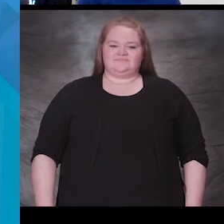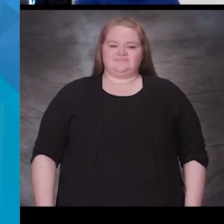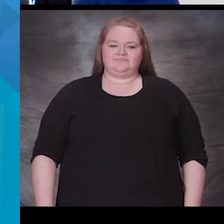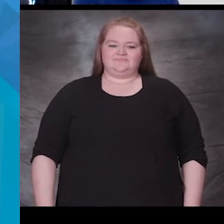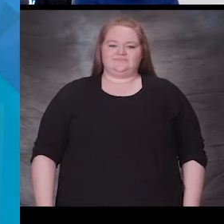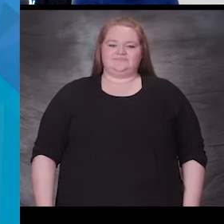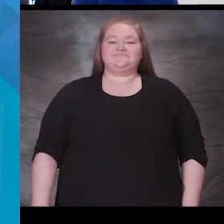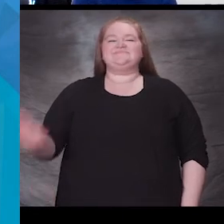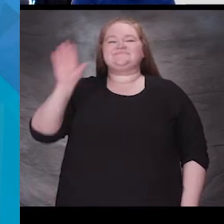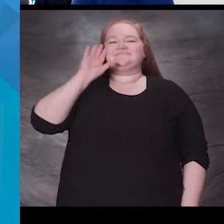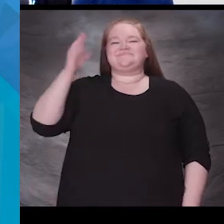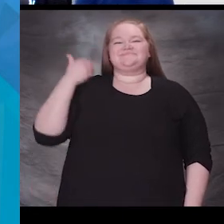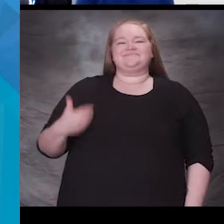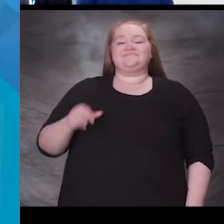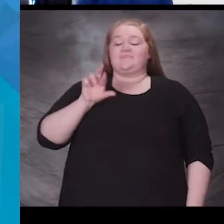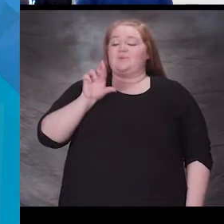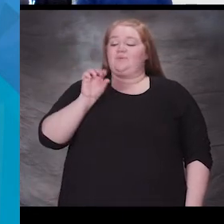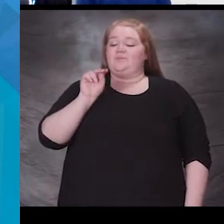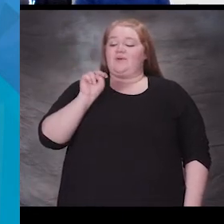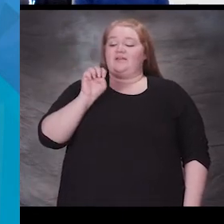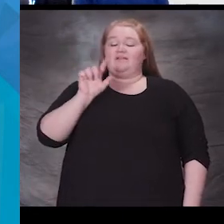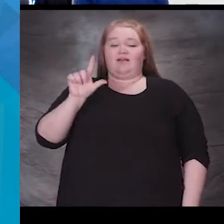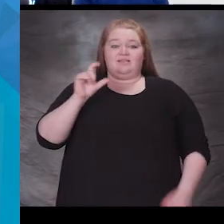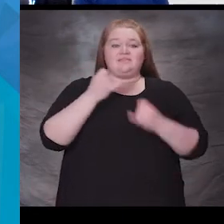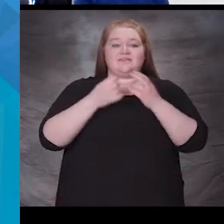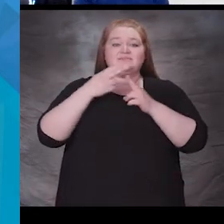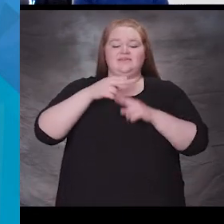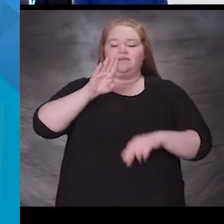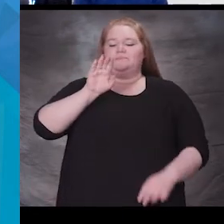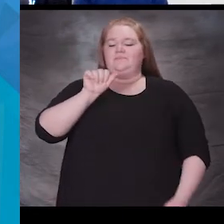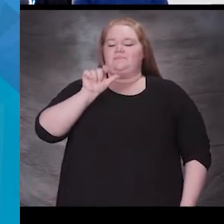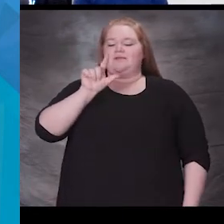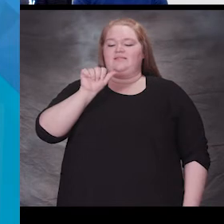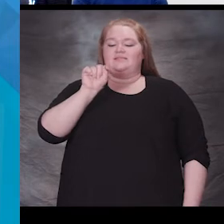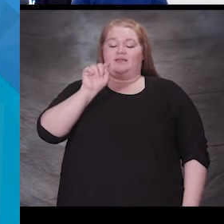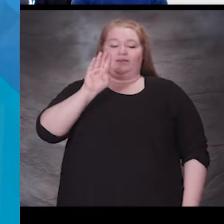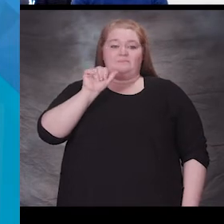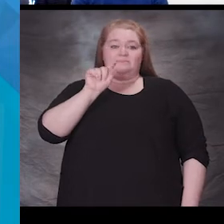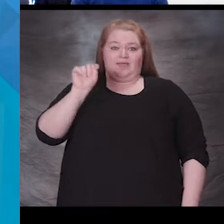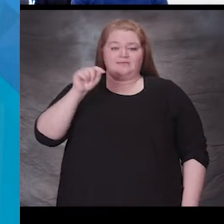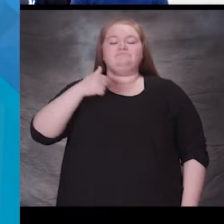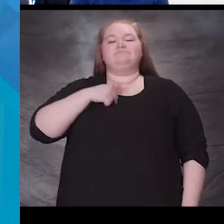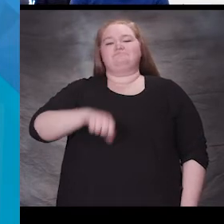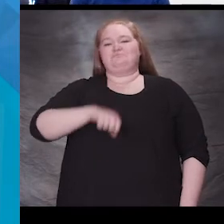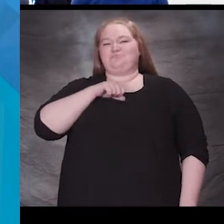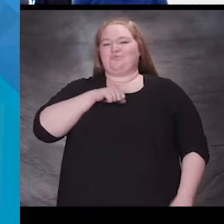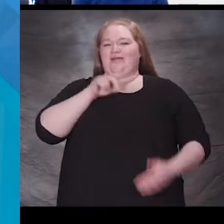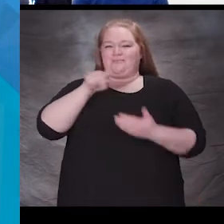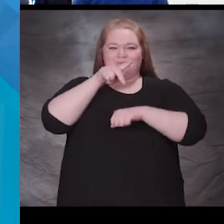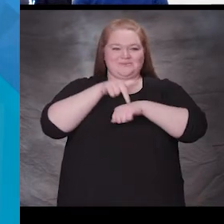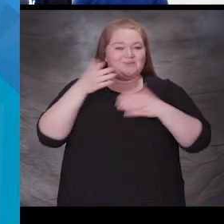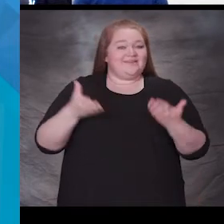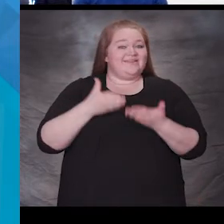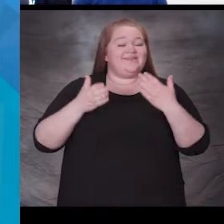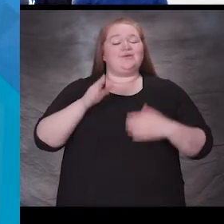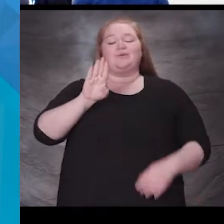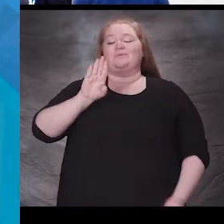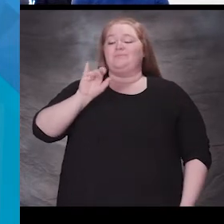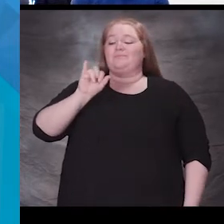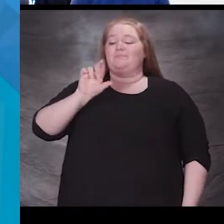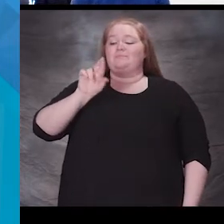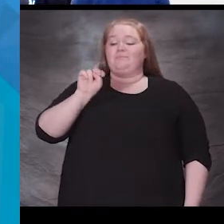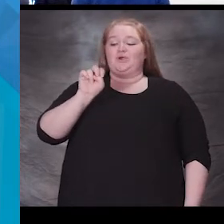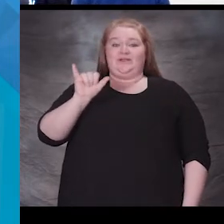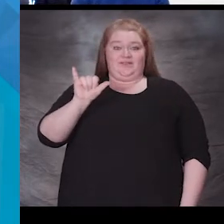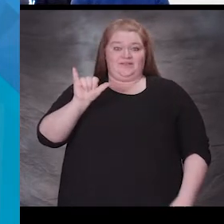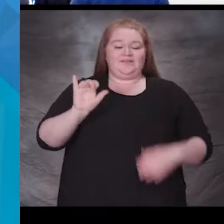Hi, I'm Ronel Balabat, and I am the proud principal of Bernie Elementary, and I want to take a moment just to welcome you to